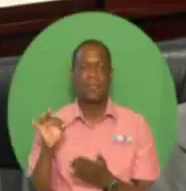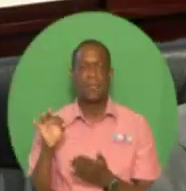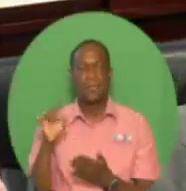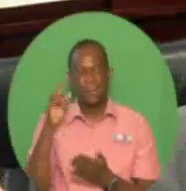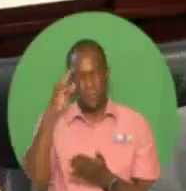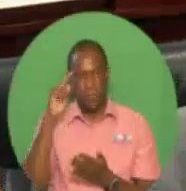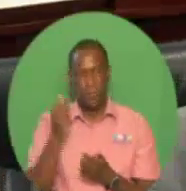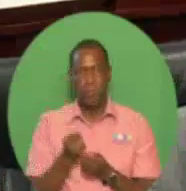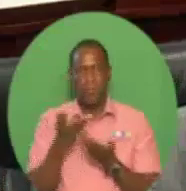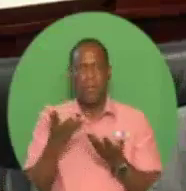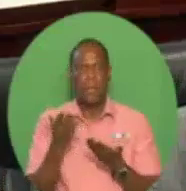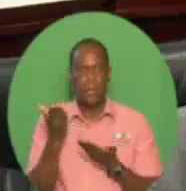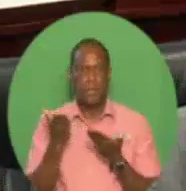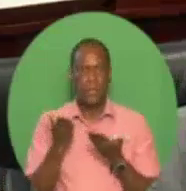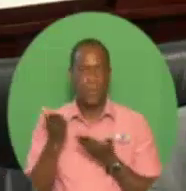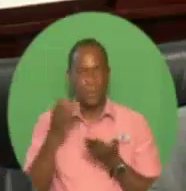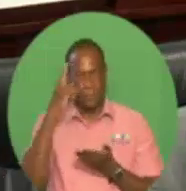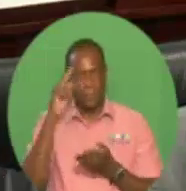second time.